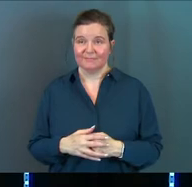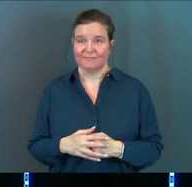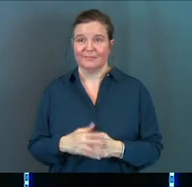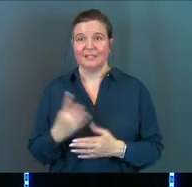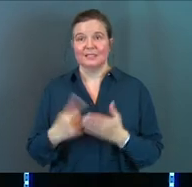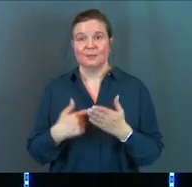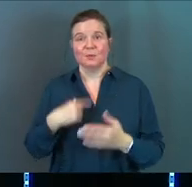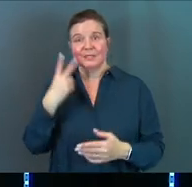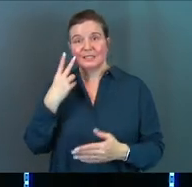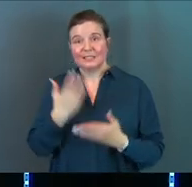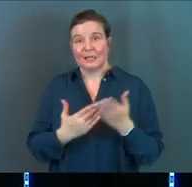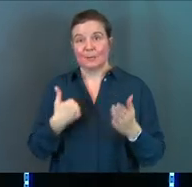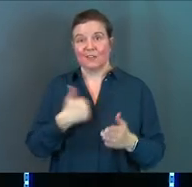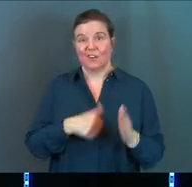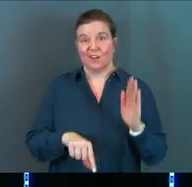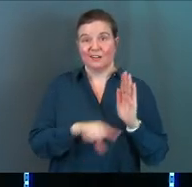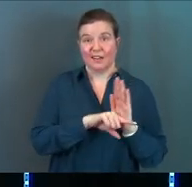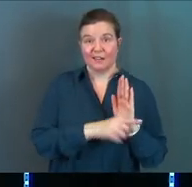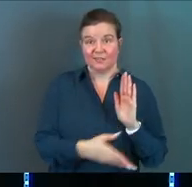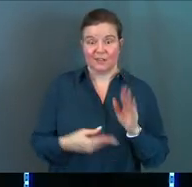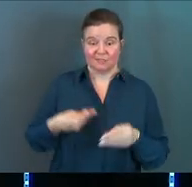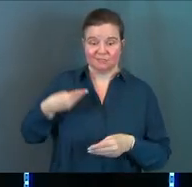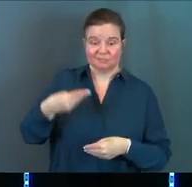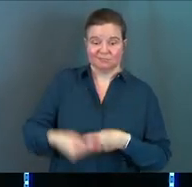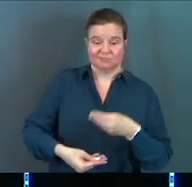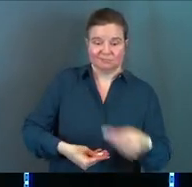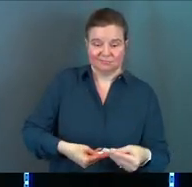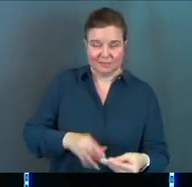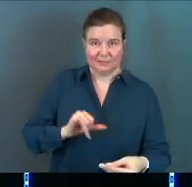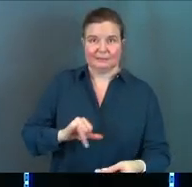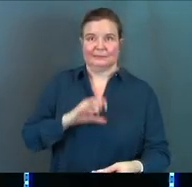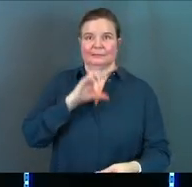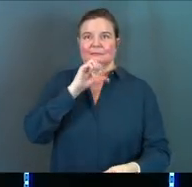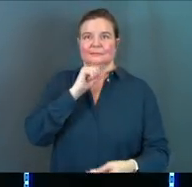And sometimes we see some of our bad stuff flow down.